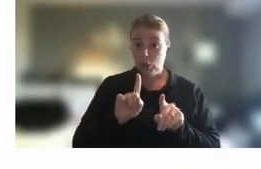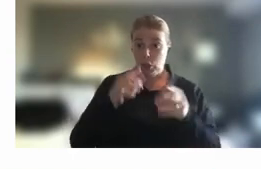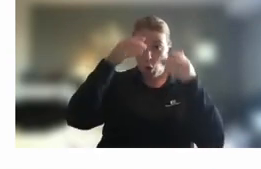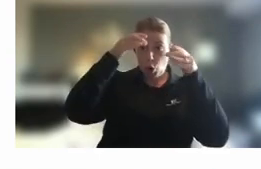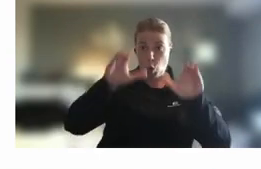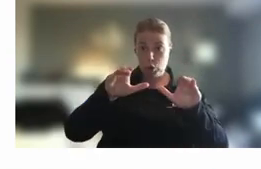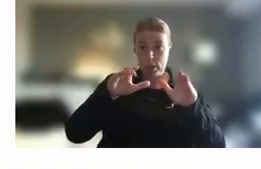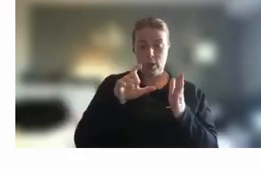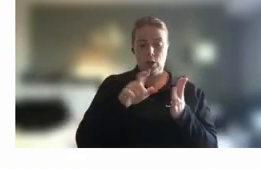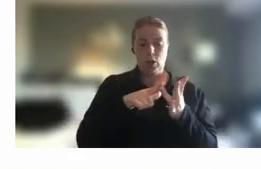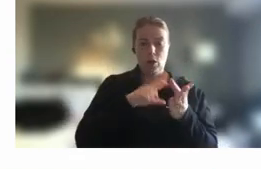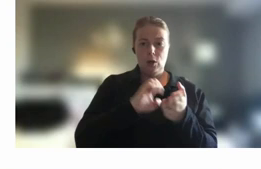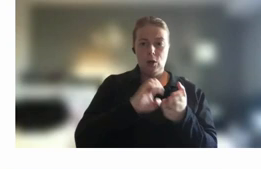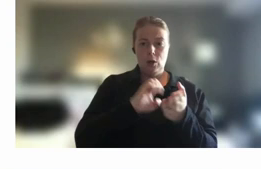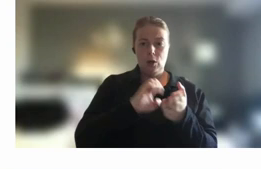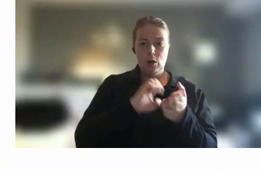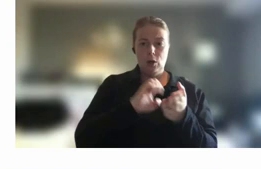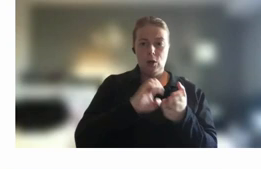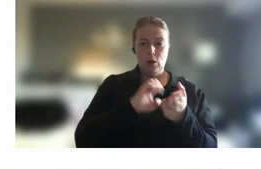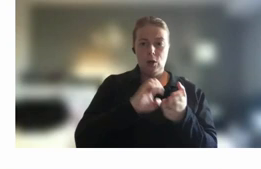working with an external coach